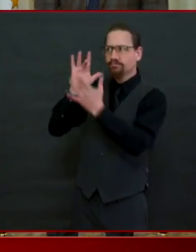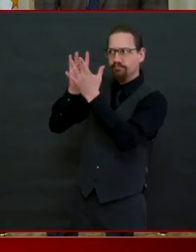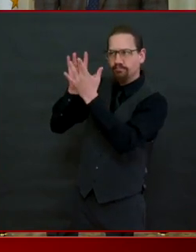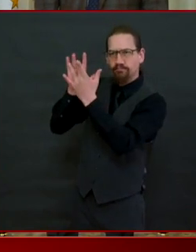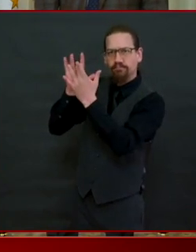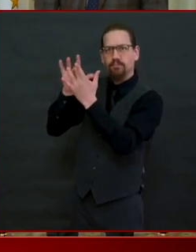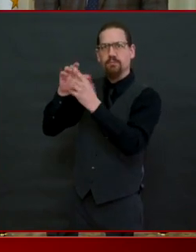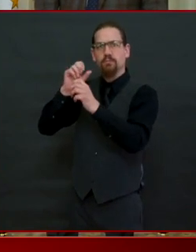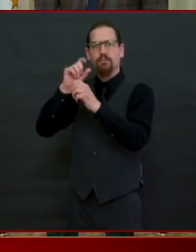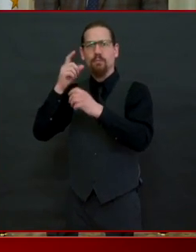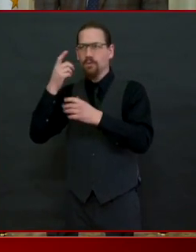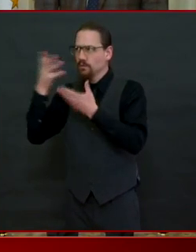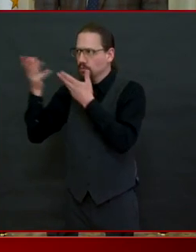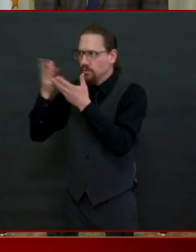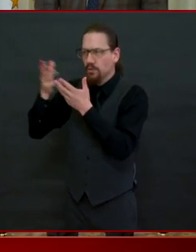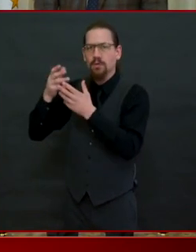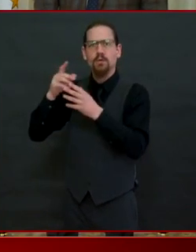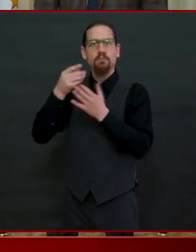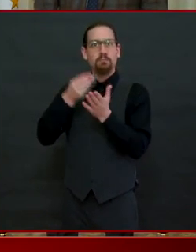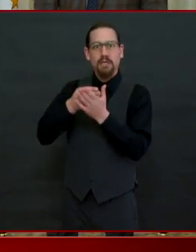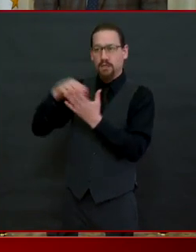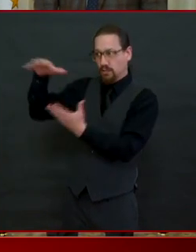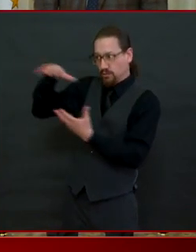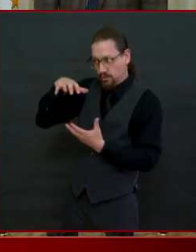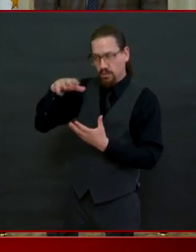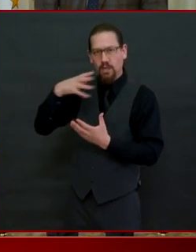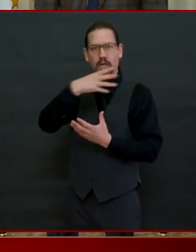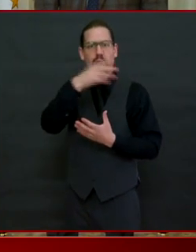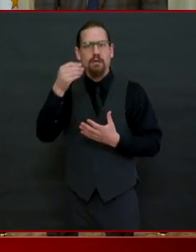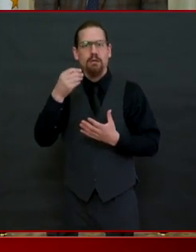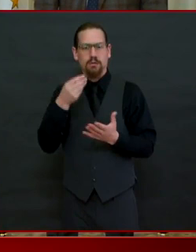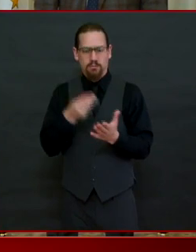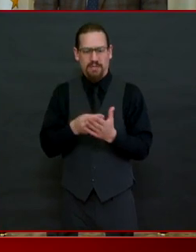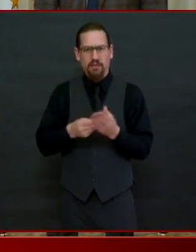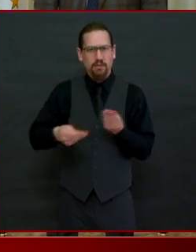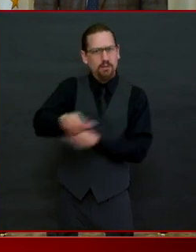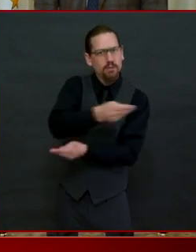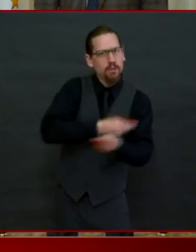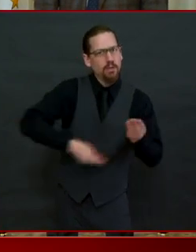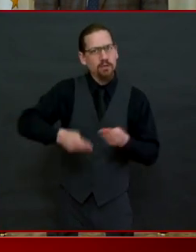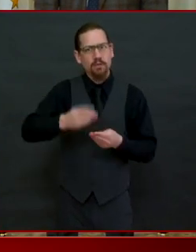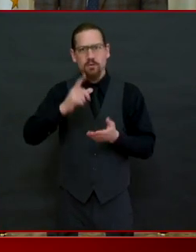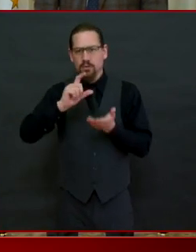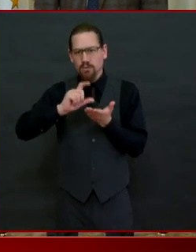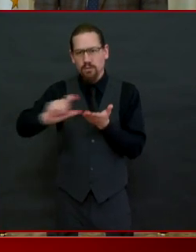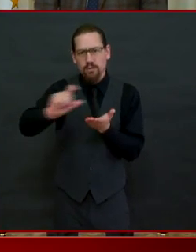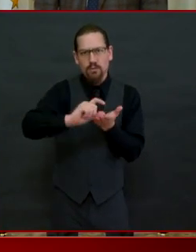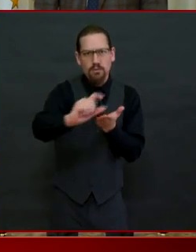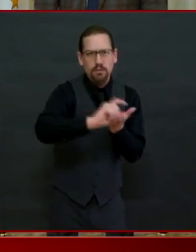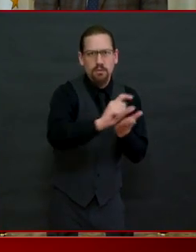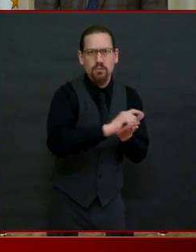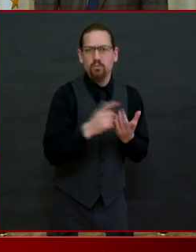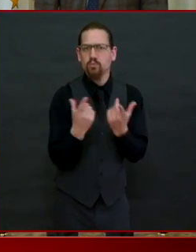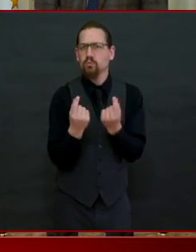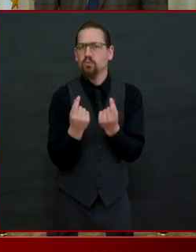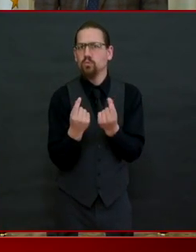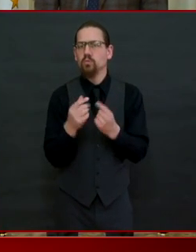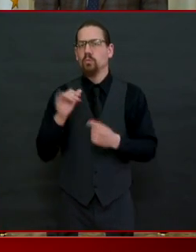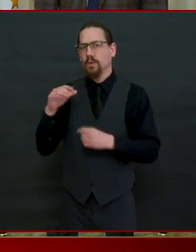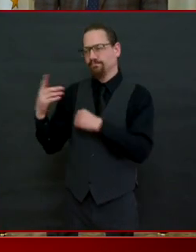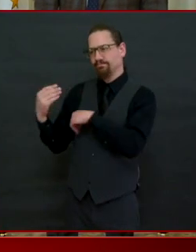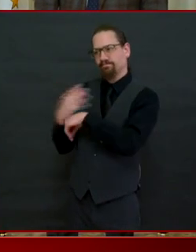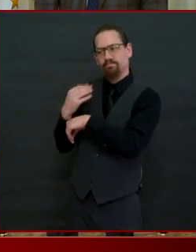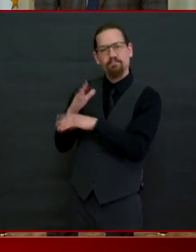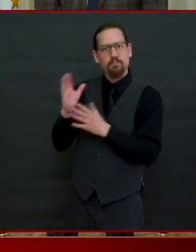we know it's for covid related expenses and it is certainly a relief to have it in the states on the state's balance sheet